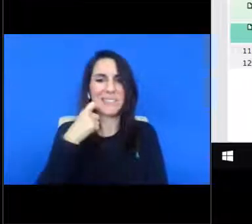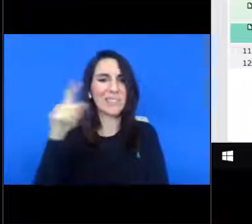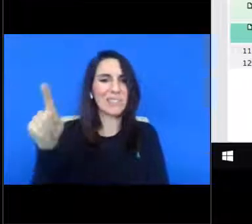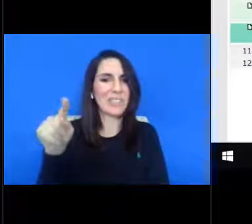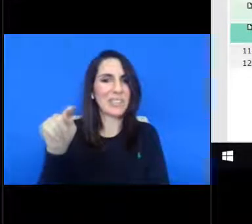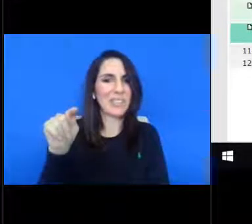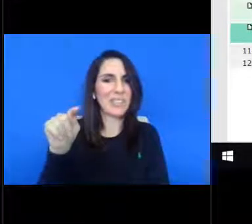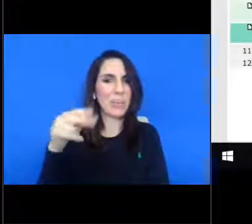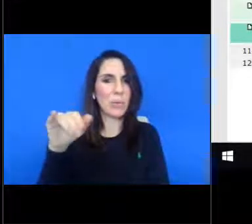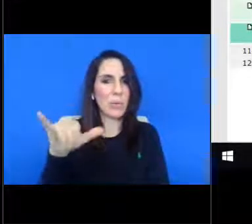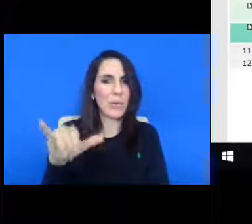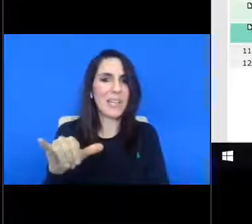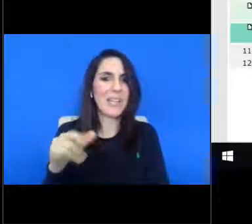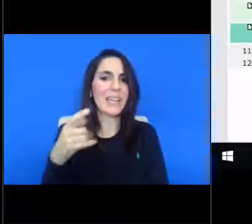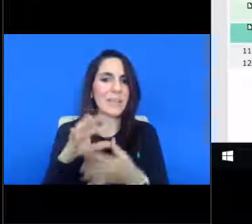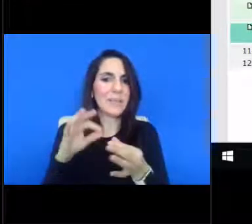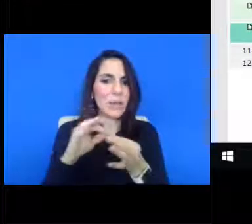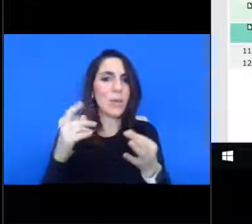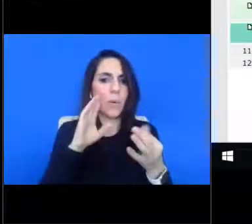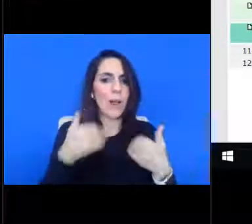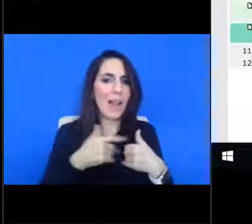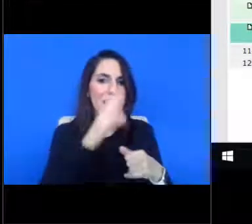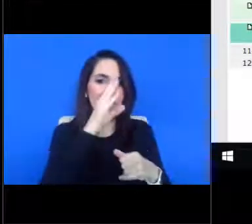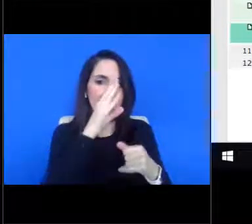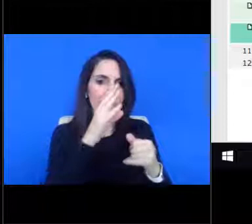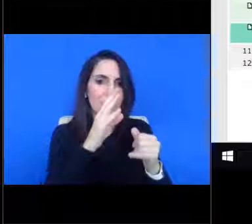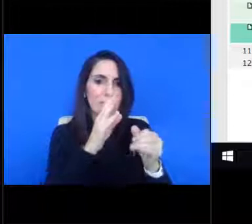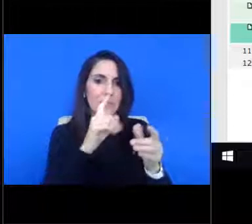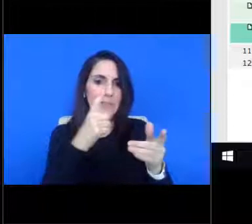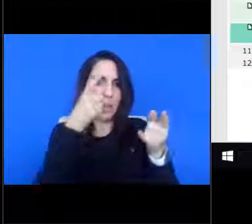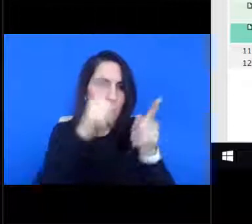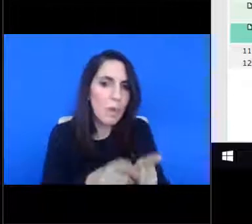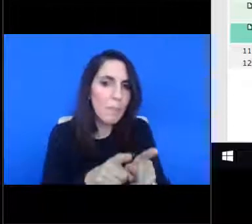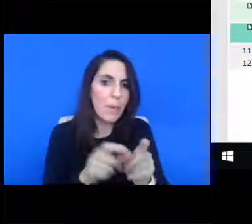to finalize, we'll have two agreements directly with the city, um, for the garage.